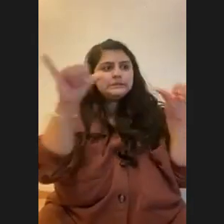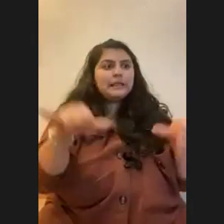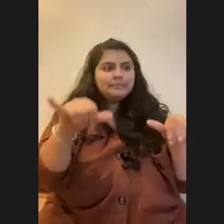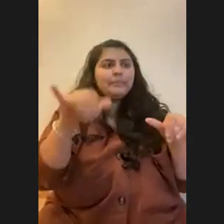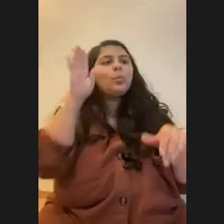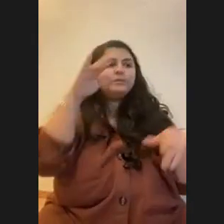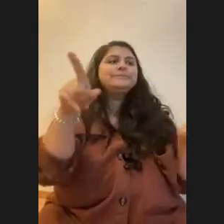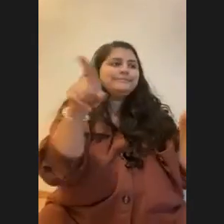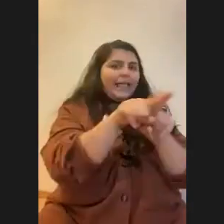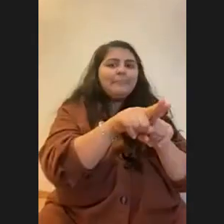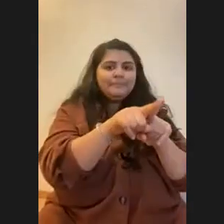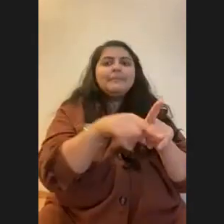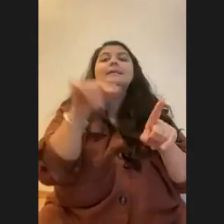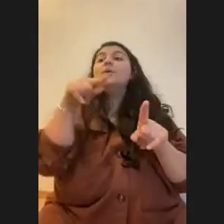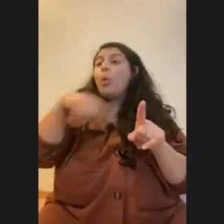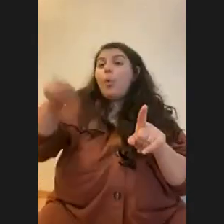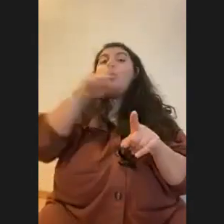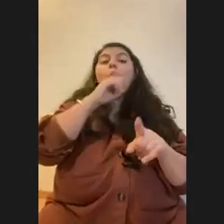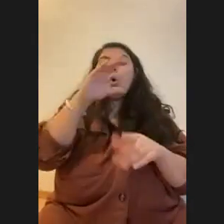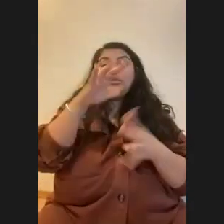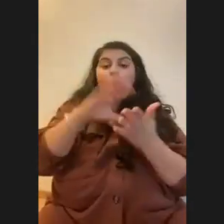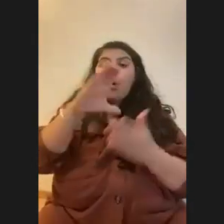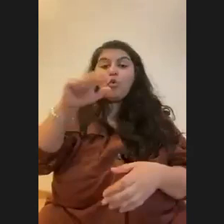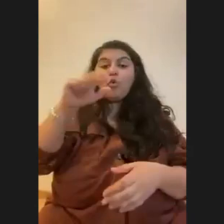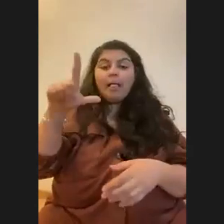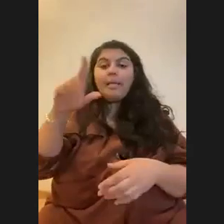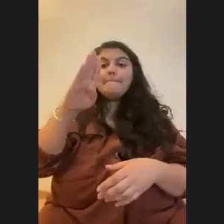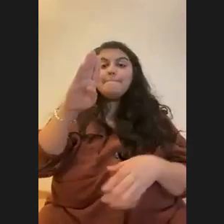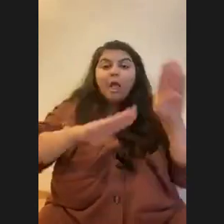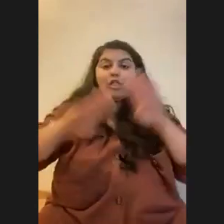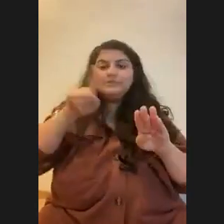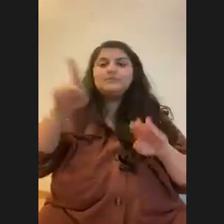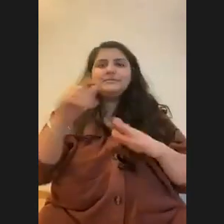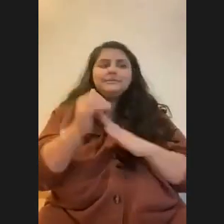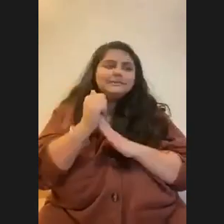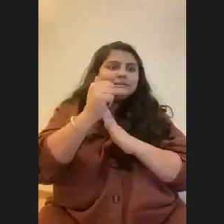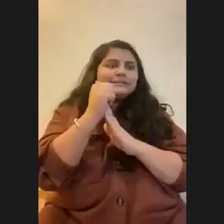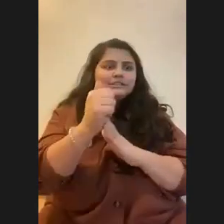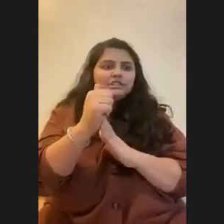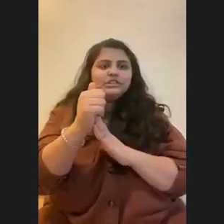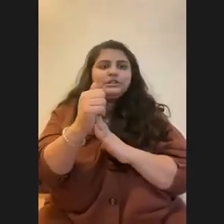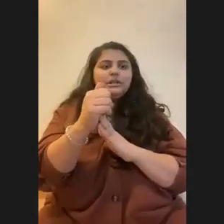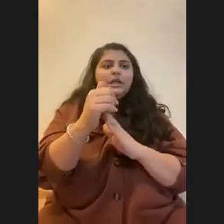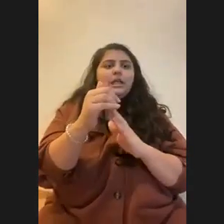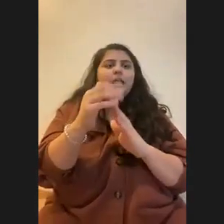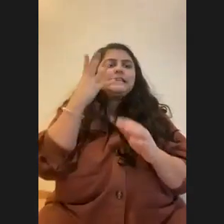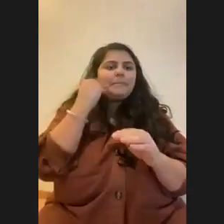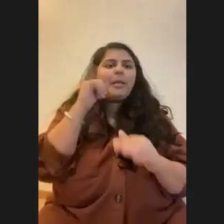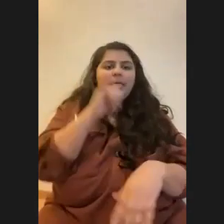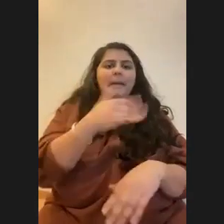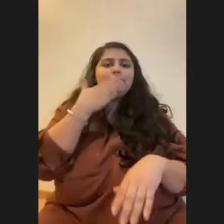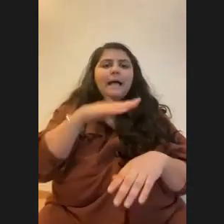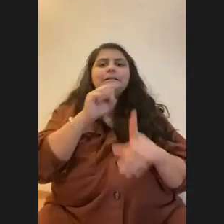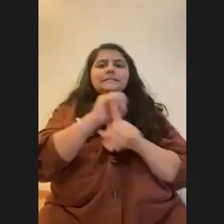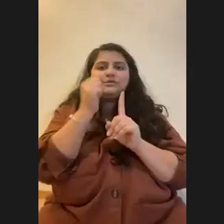all in coral biology are really like leading the charge of experiencing this, like a really bad situations and just being like,